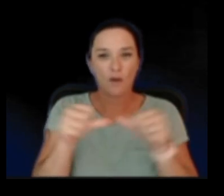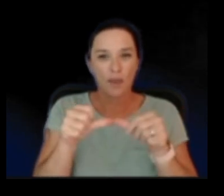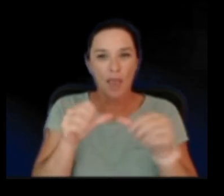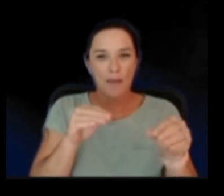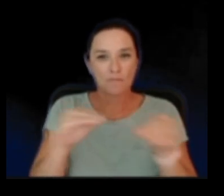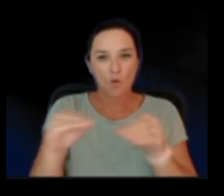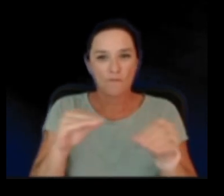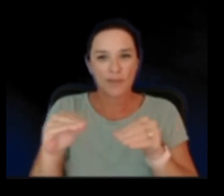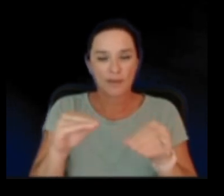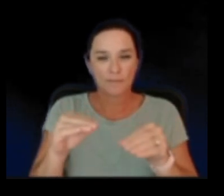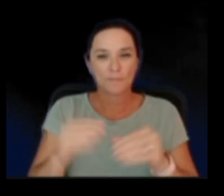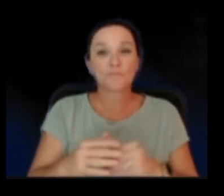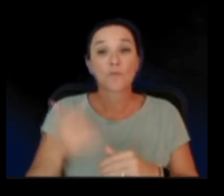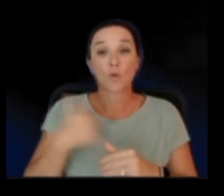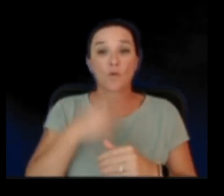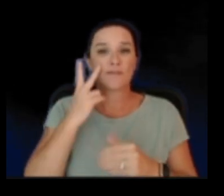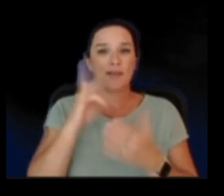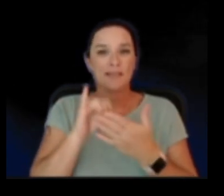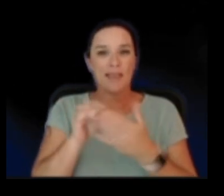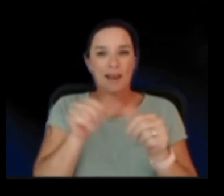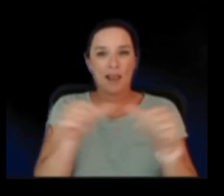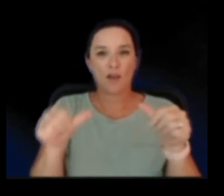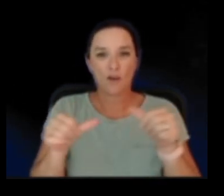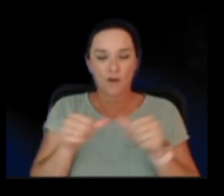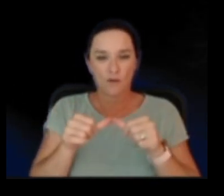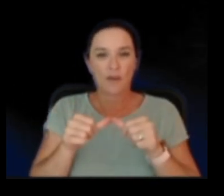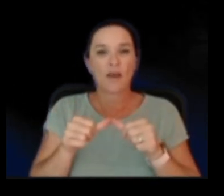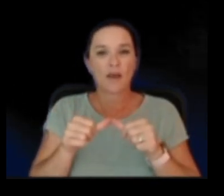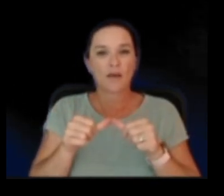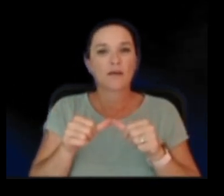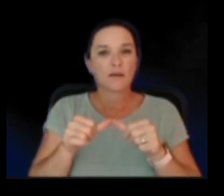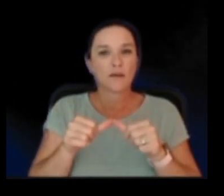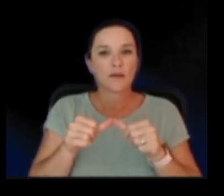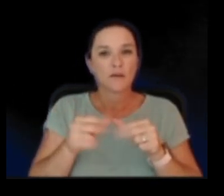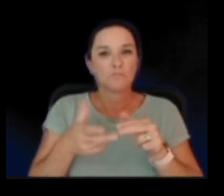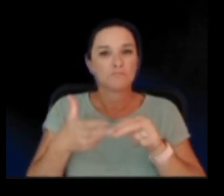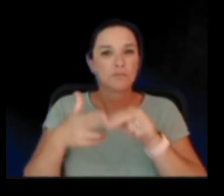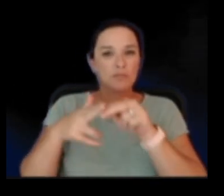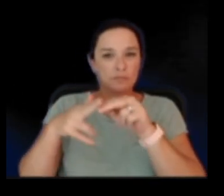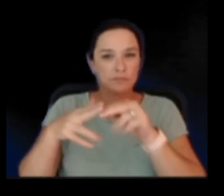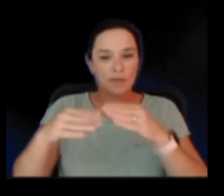the past since the beginning of this whole intrusion sequence seven months ago.